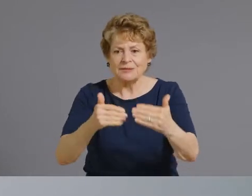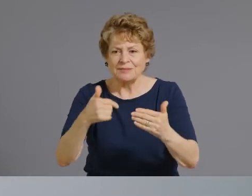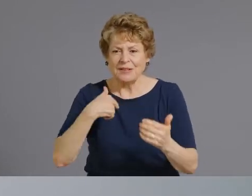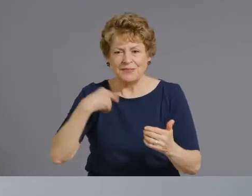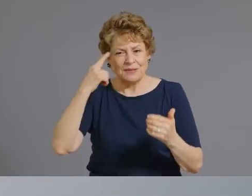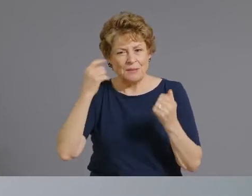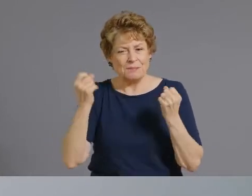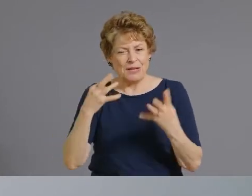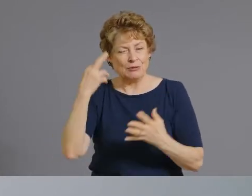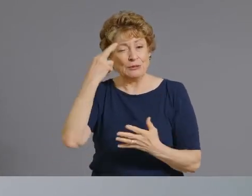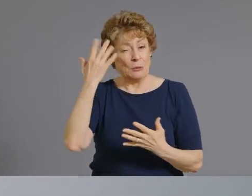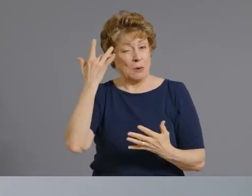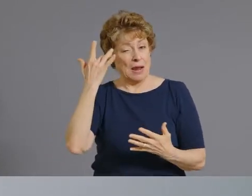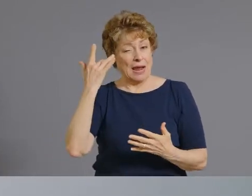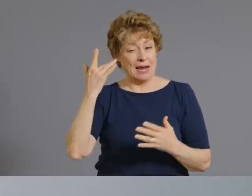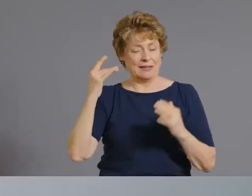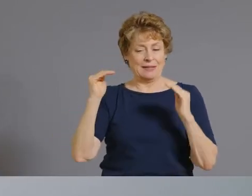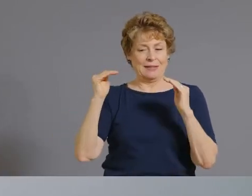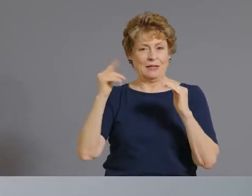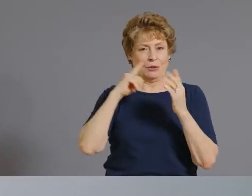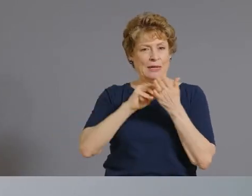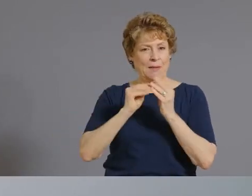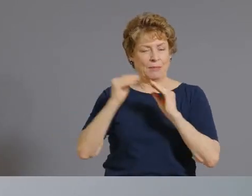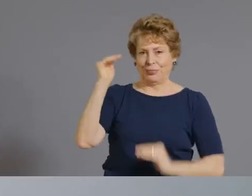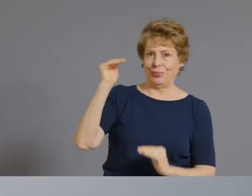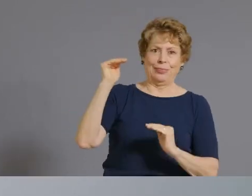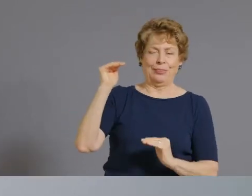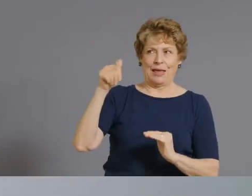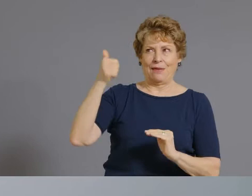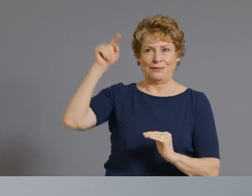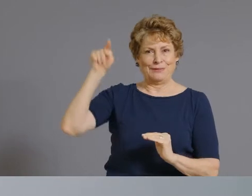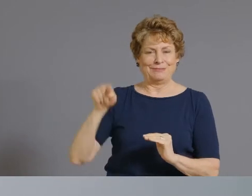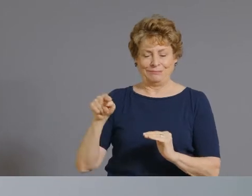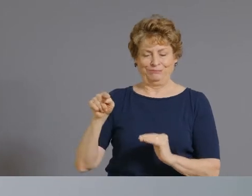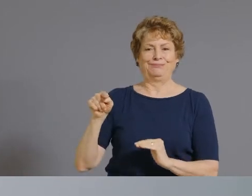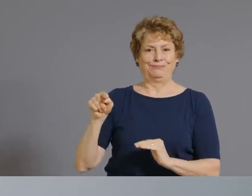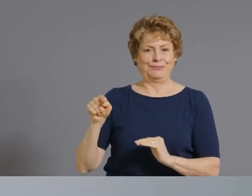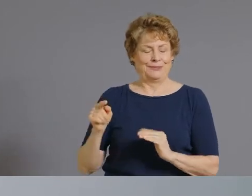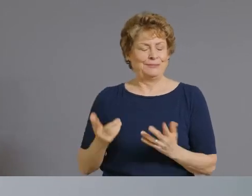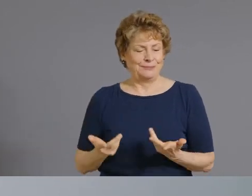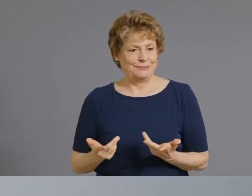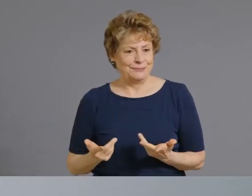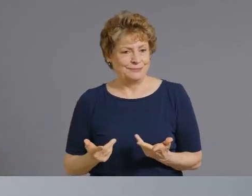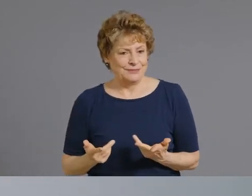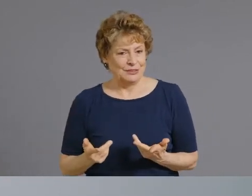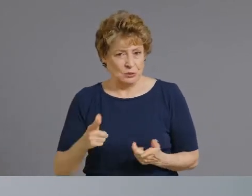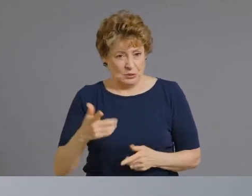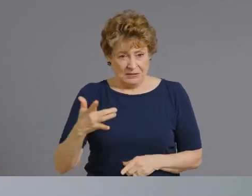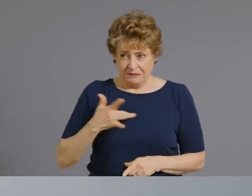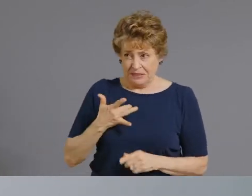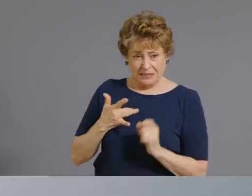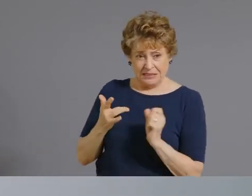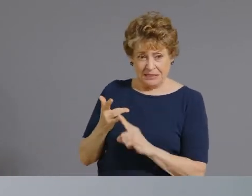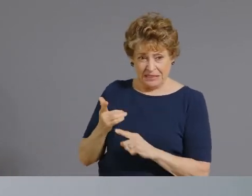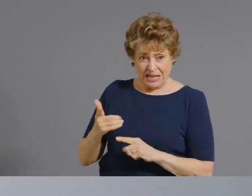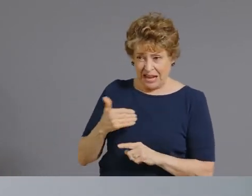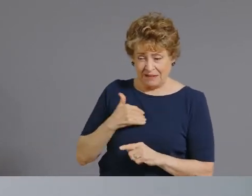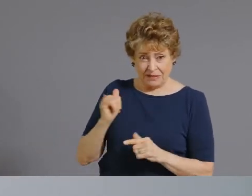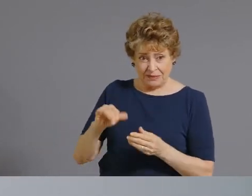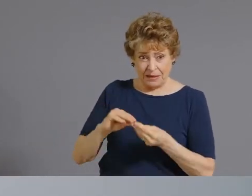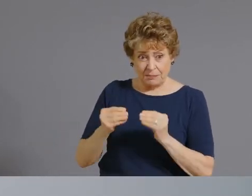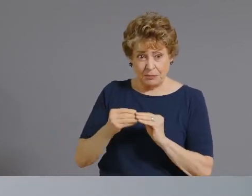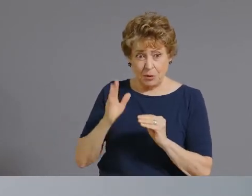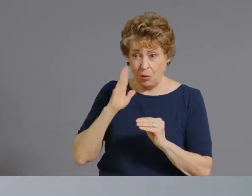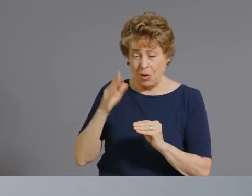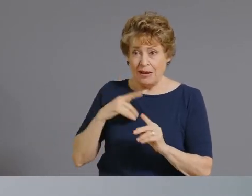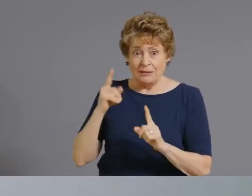down so do you have a number that you think we're actually going to get to since um you know whatever denominator